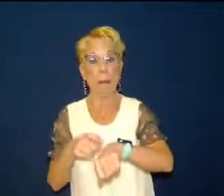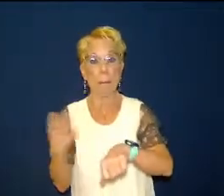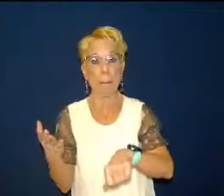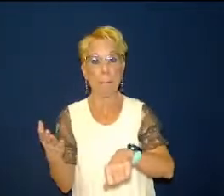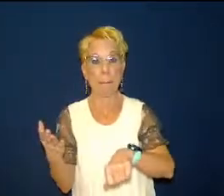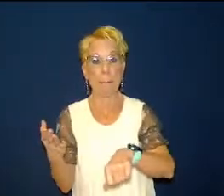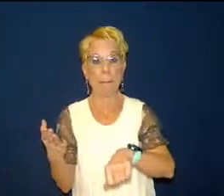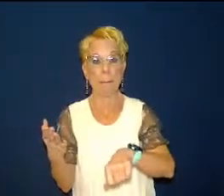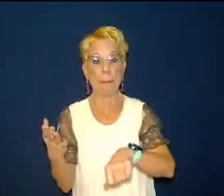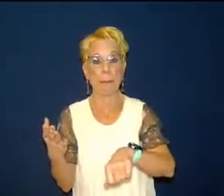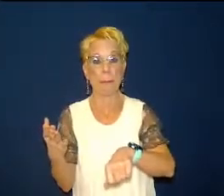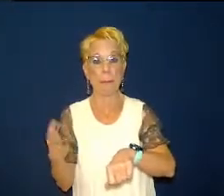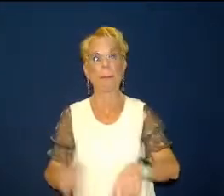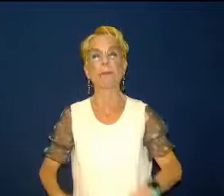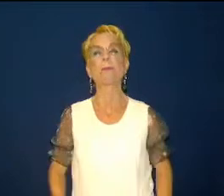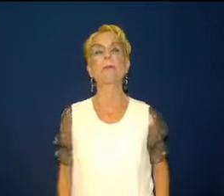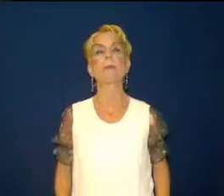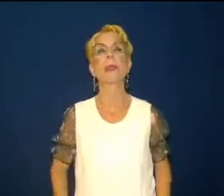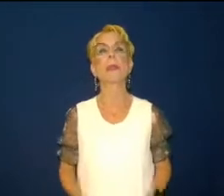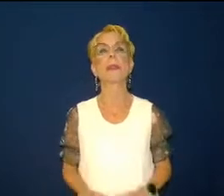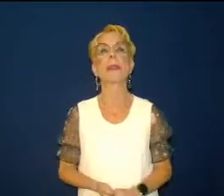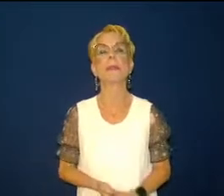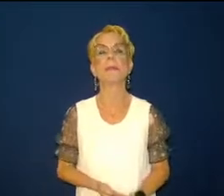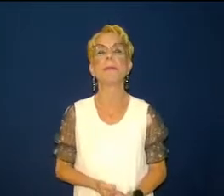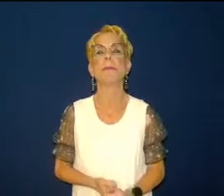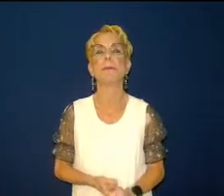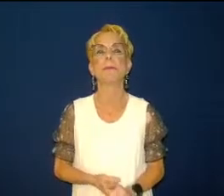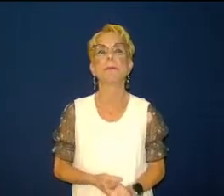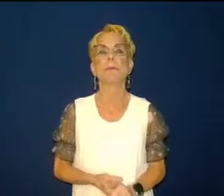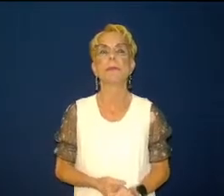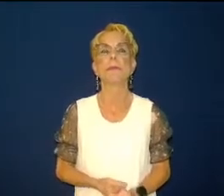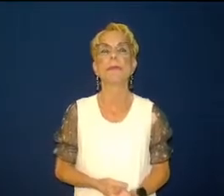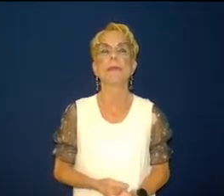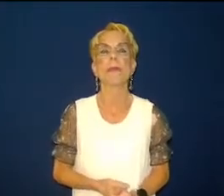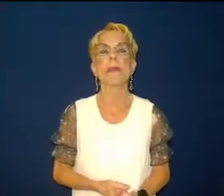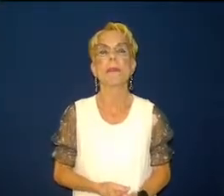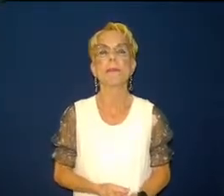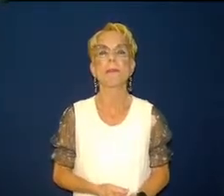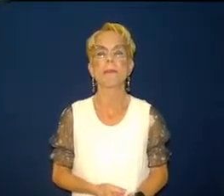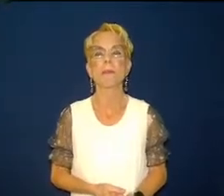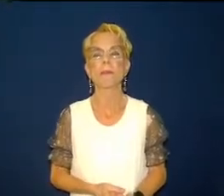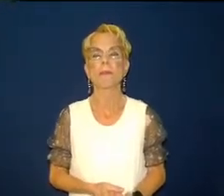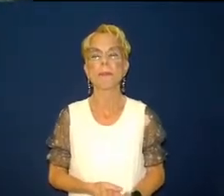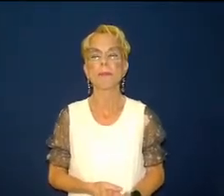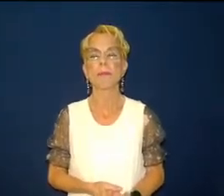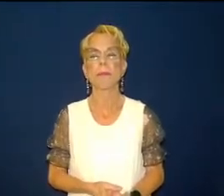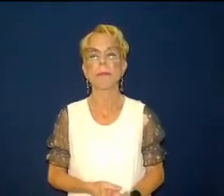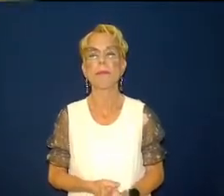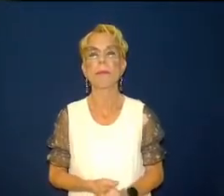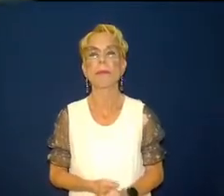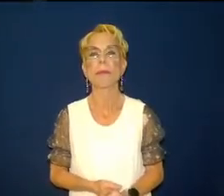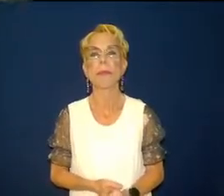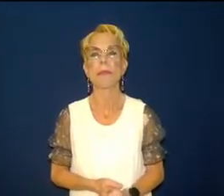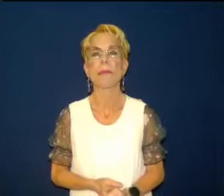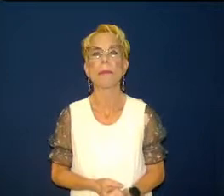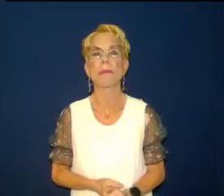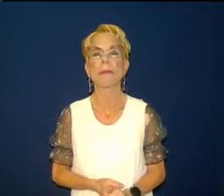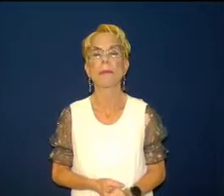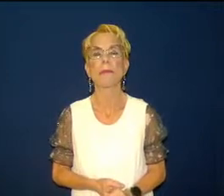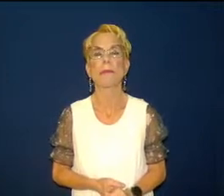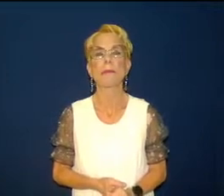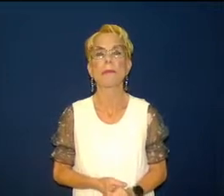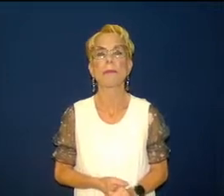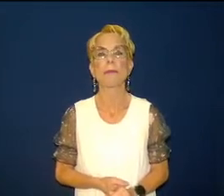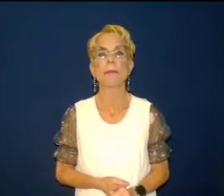wise jesus was in his words this church if any would understand what he's talking about because the city of sardis